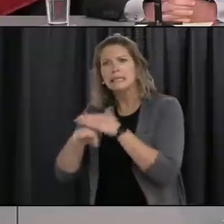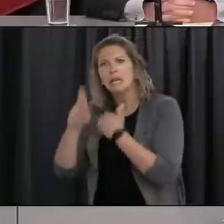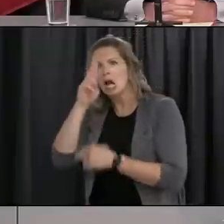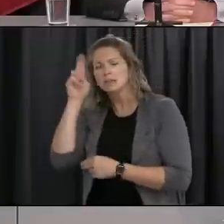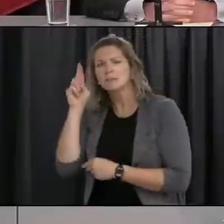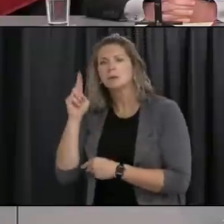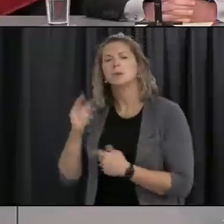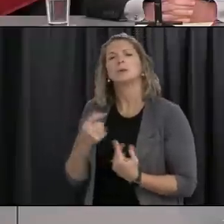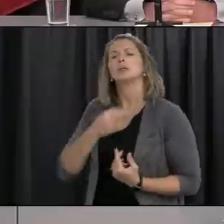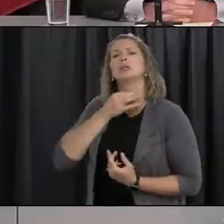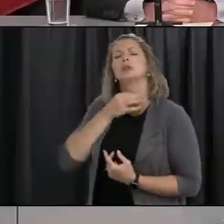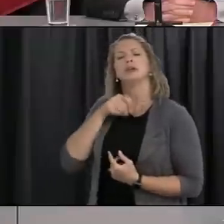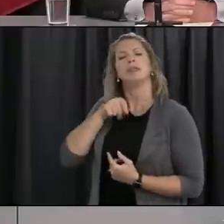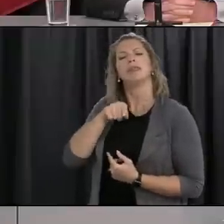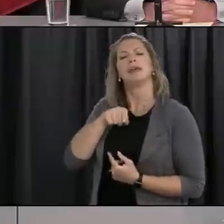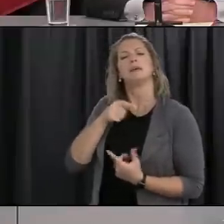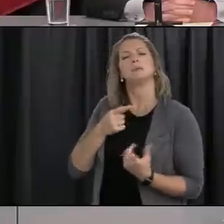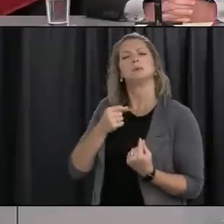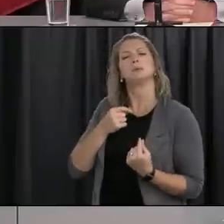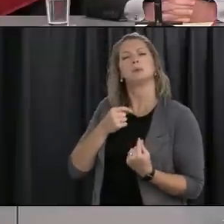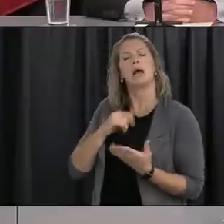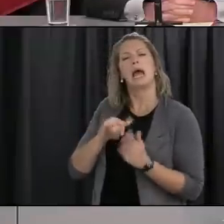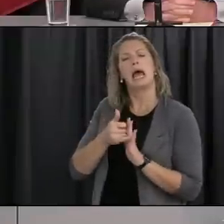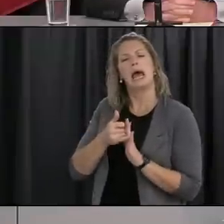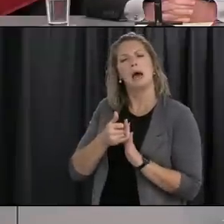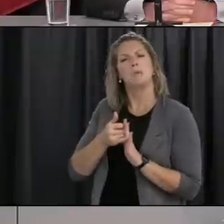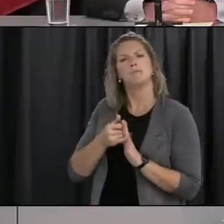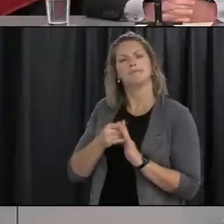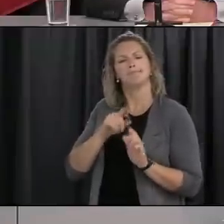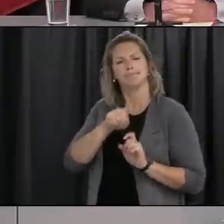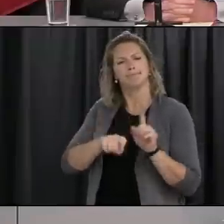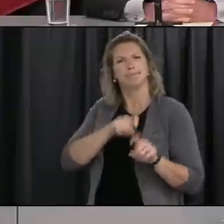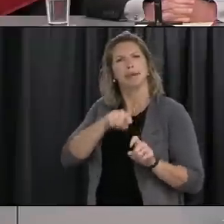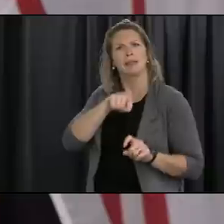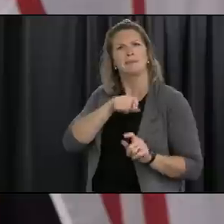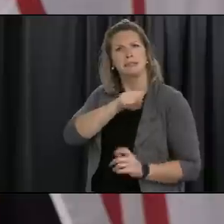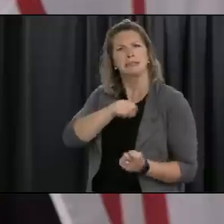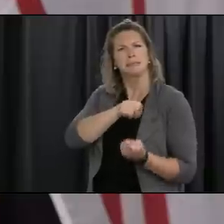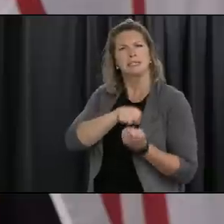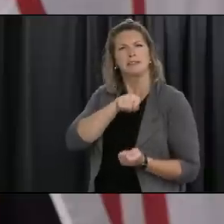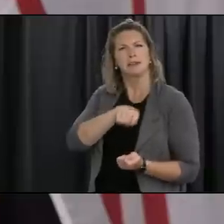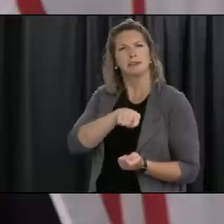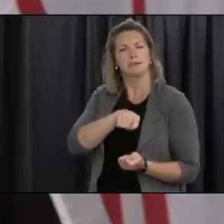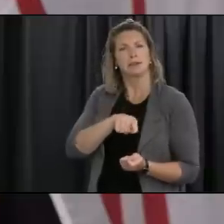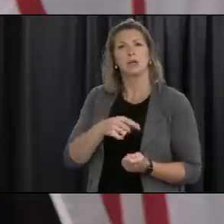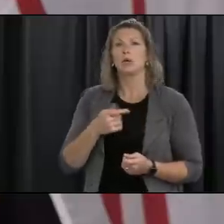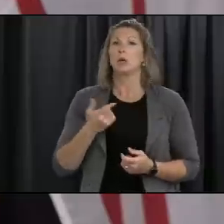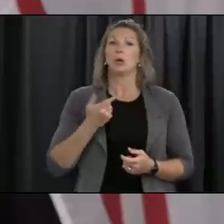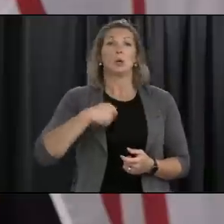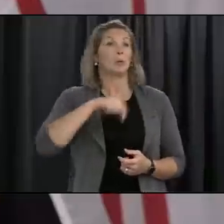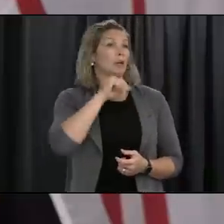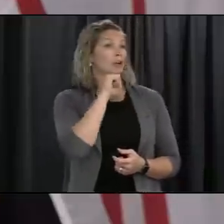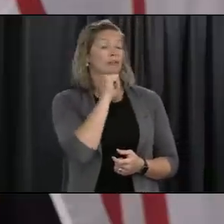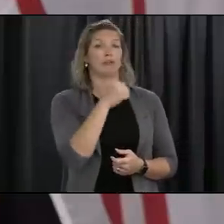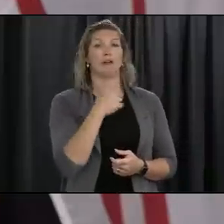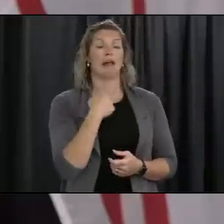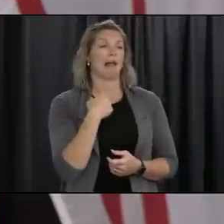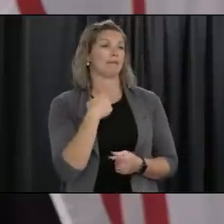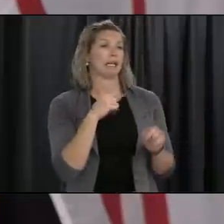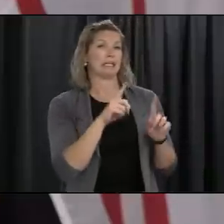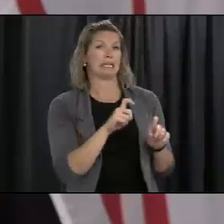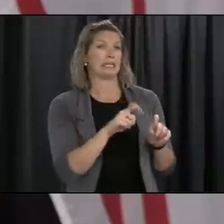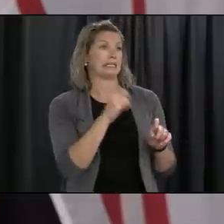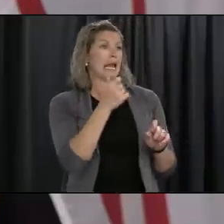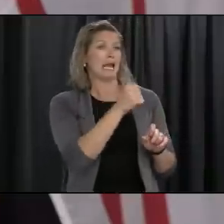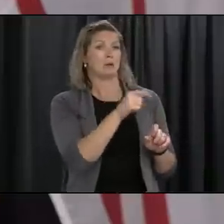get a test it's not foolproof but it might identify some cases we don't actually do point of entry testing for rotational workers